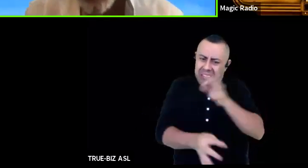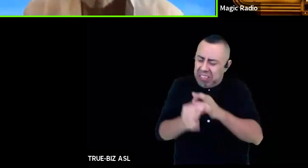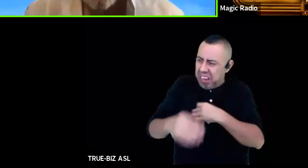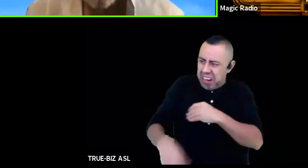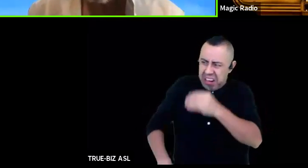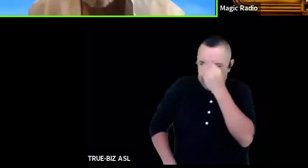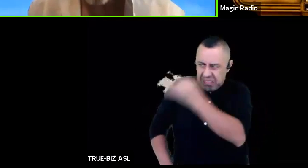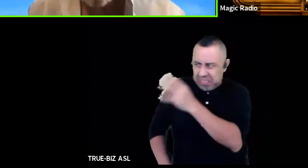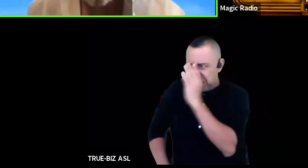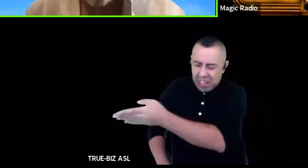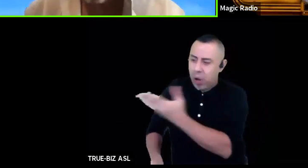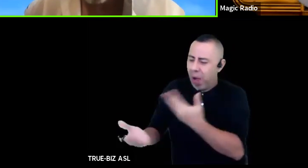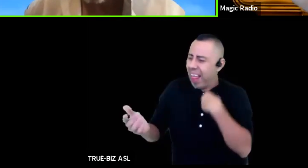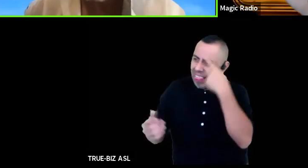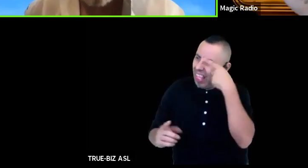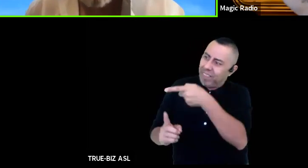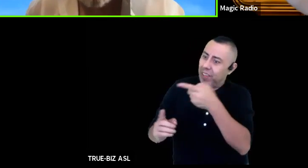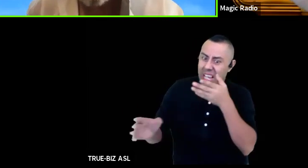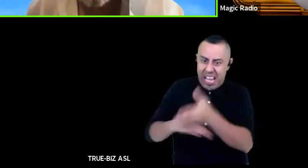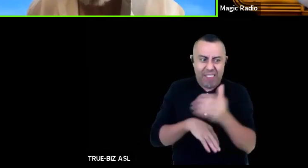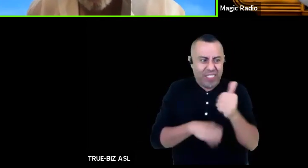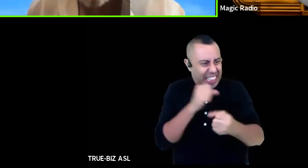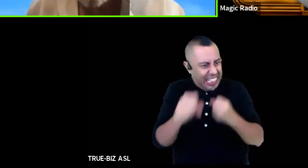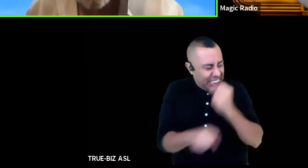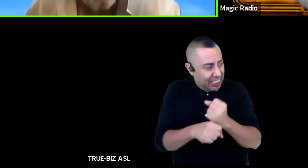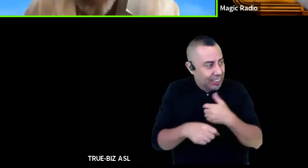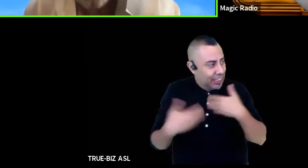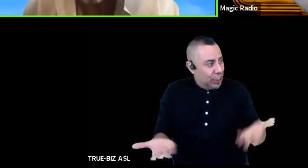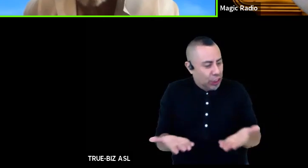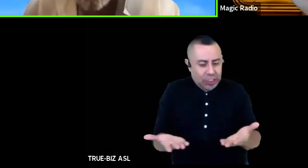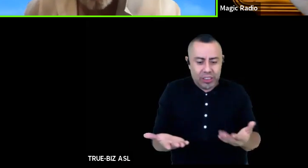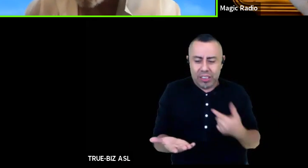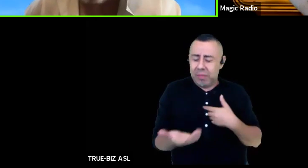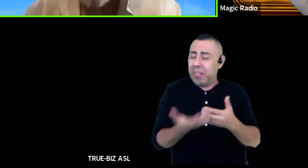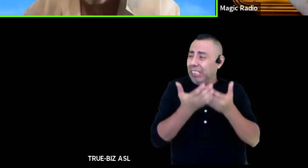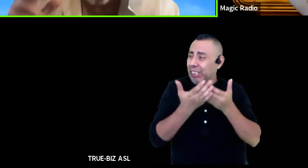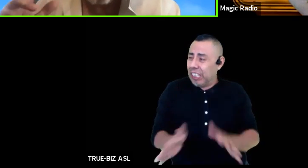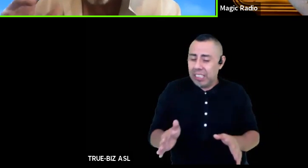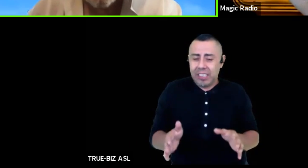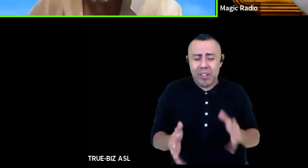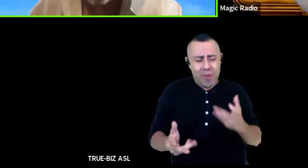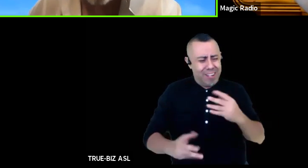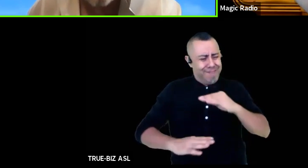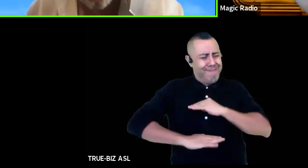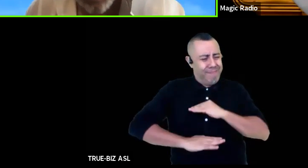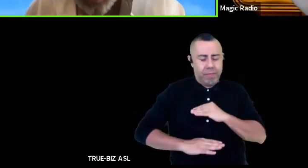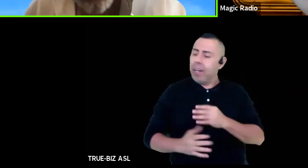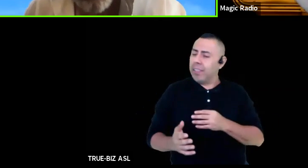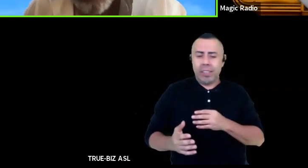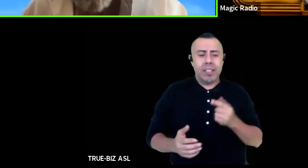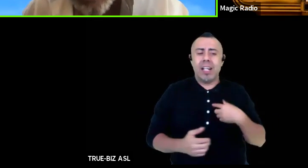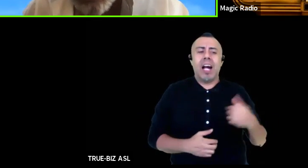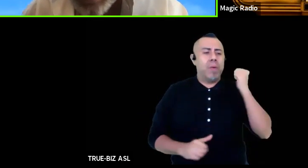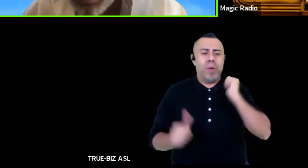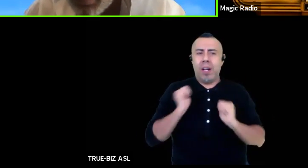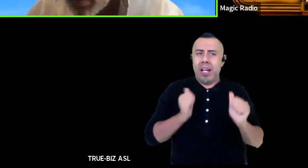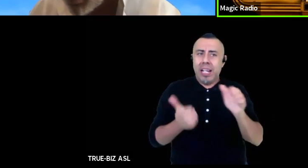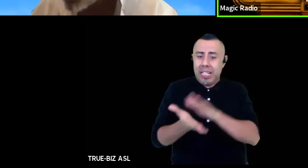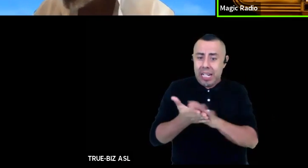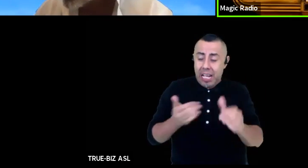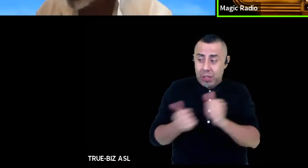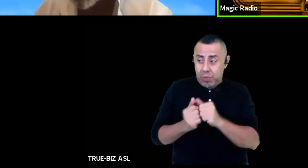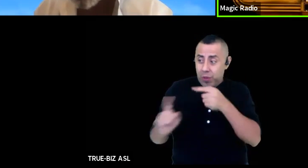this boat this my chance for some long deserved petty satisfaction I'm not going to make nice nights of the cause of all my misery